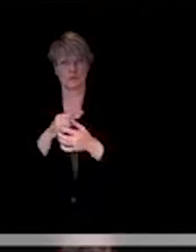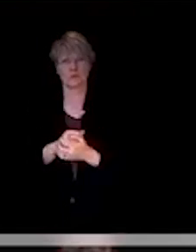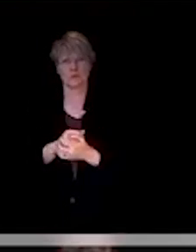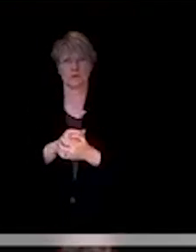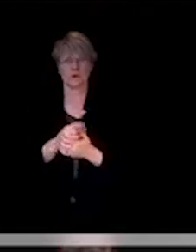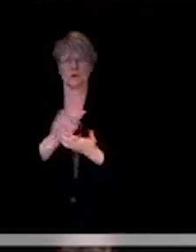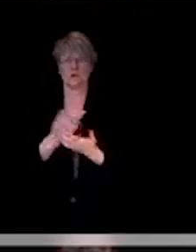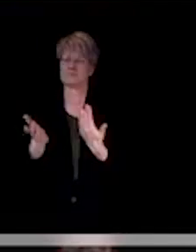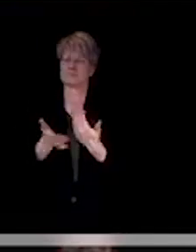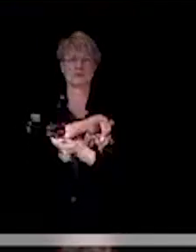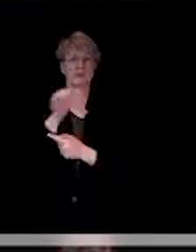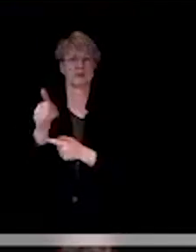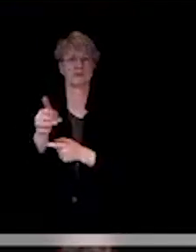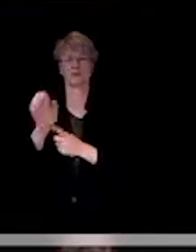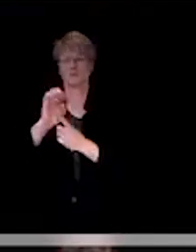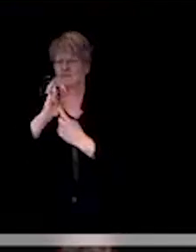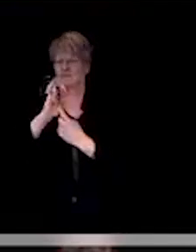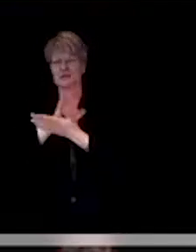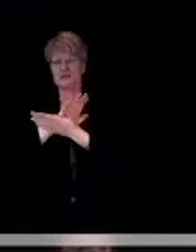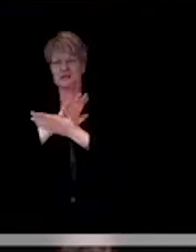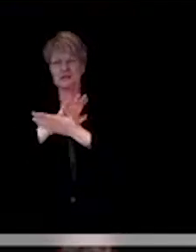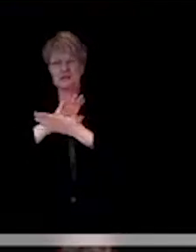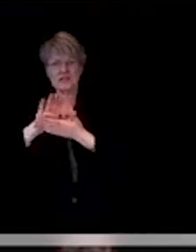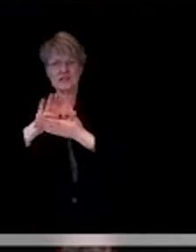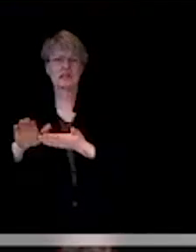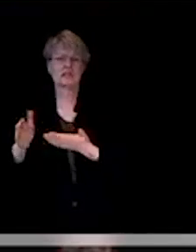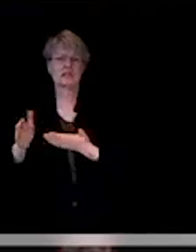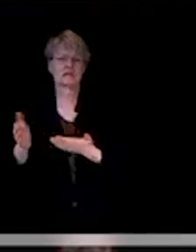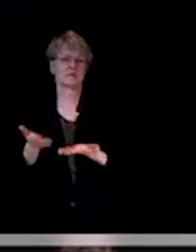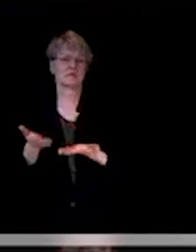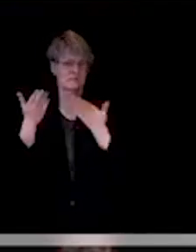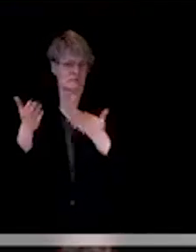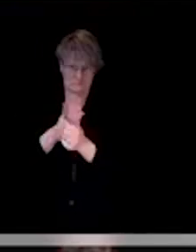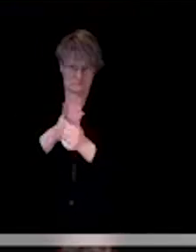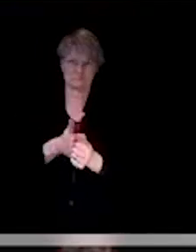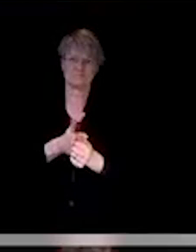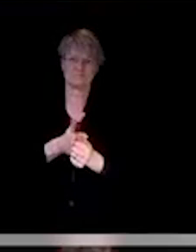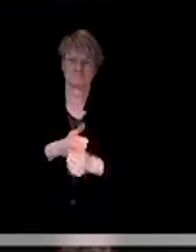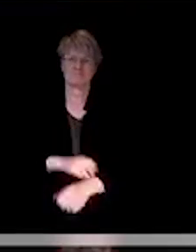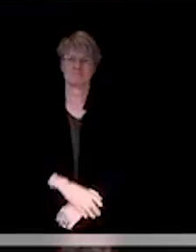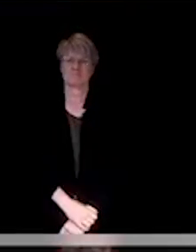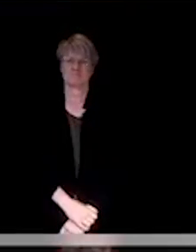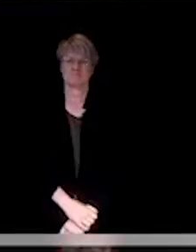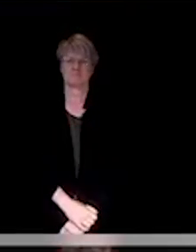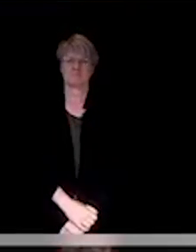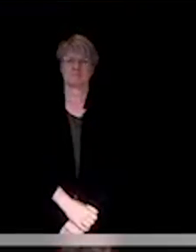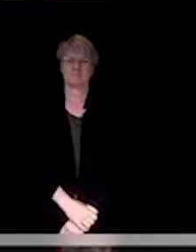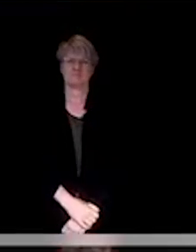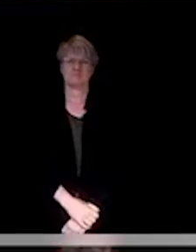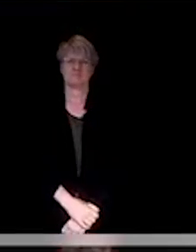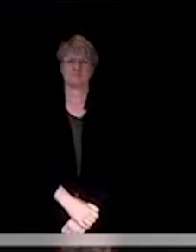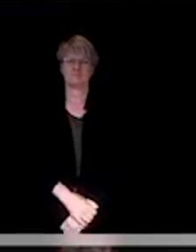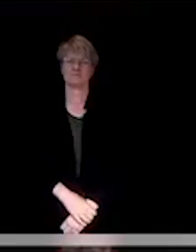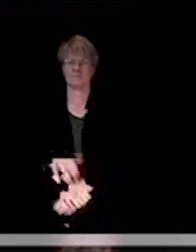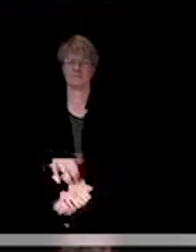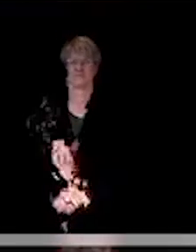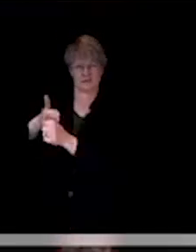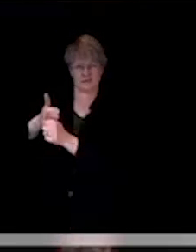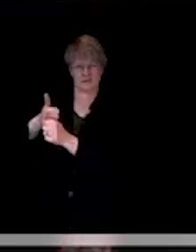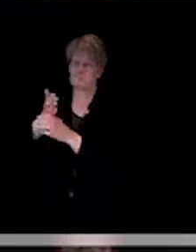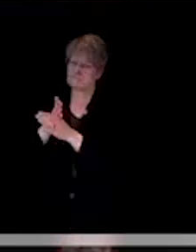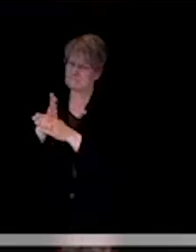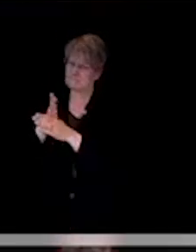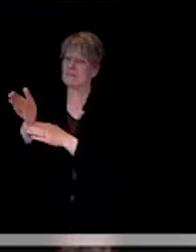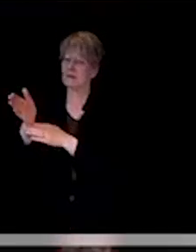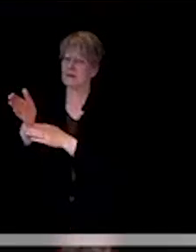lot of environmental cleaning recommendations. And I would say that that's probably one of the main things in